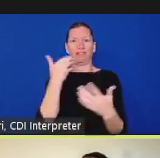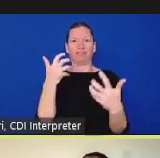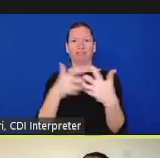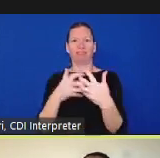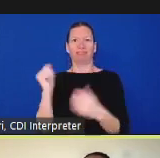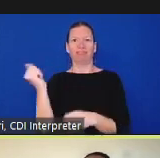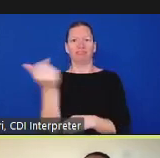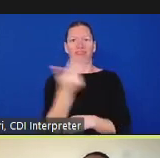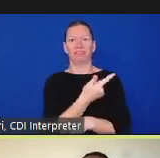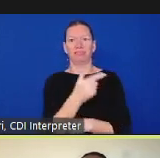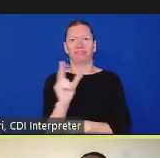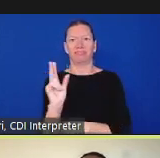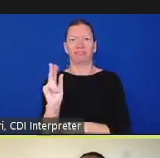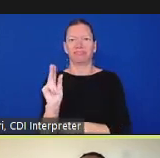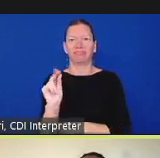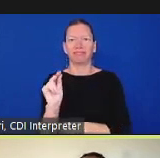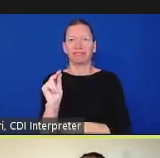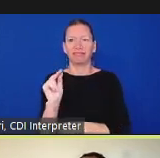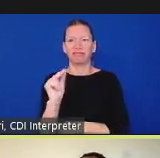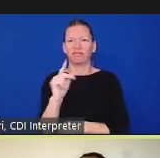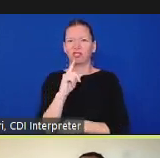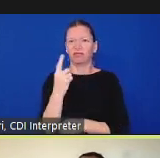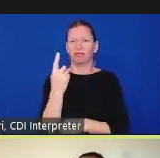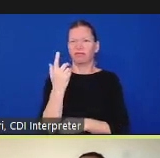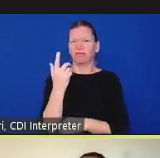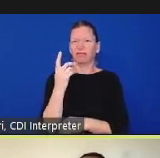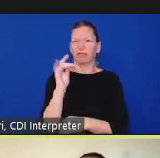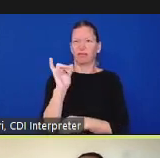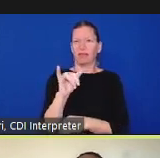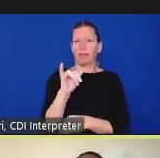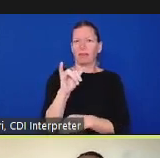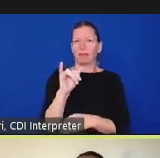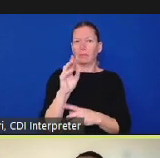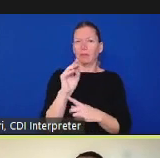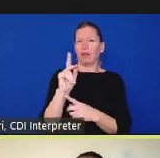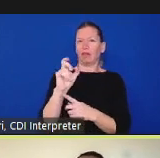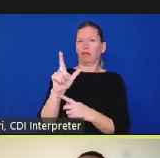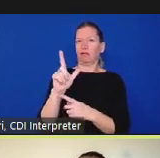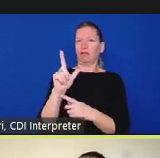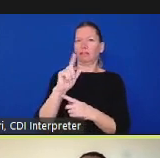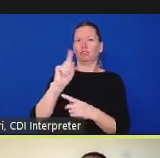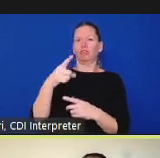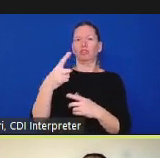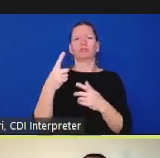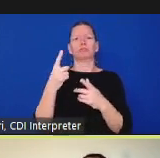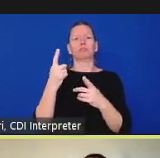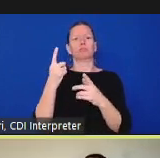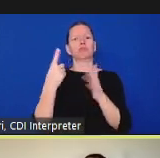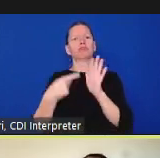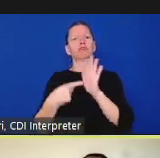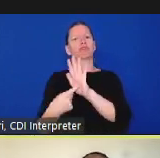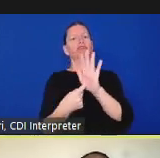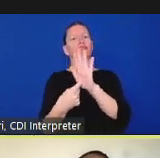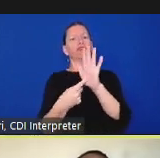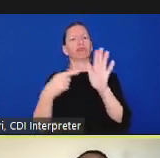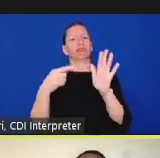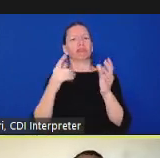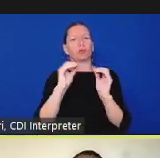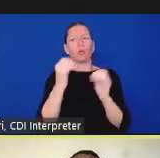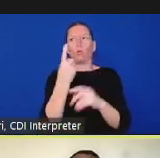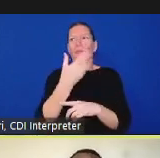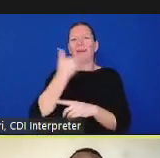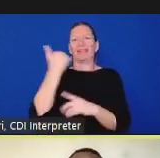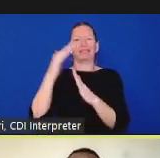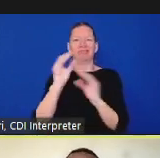should do but you have to find models that work for your community and that's part of why it's very good